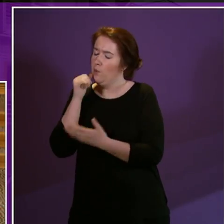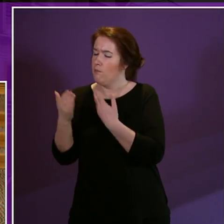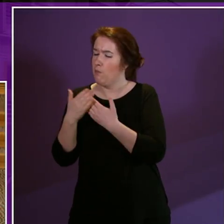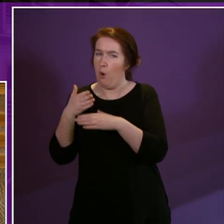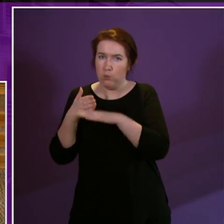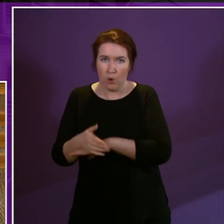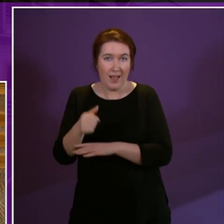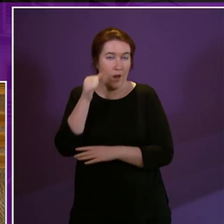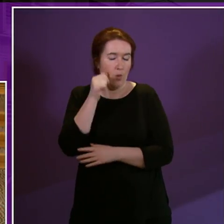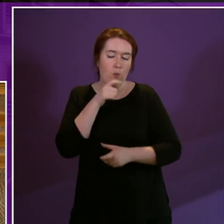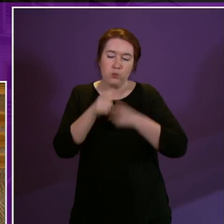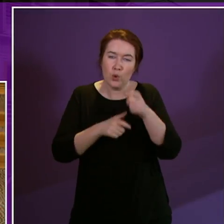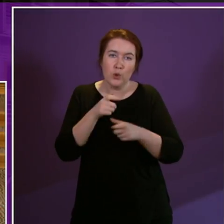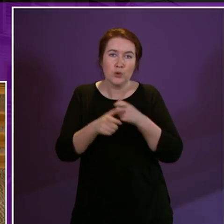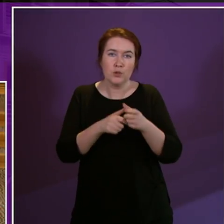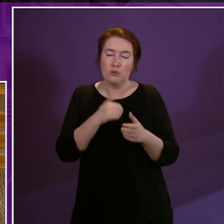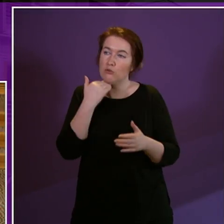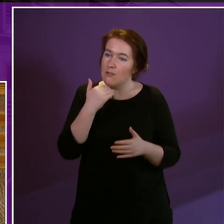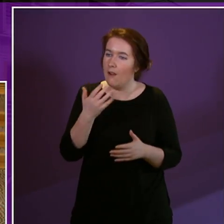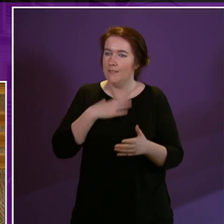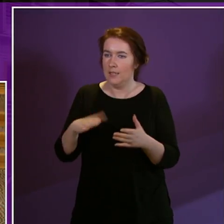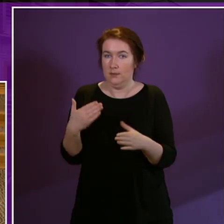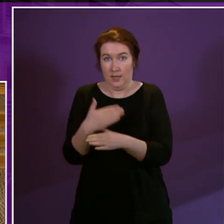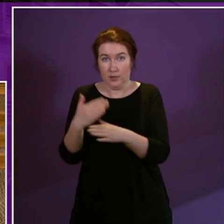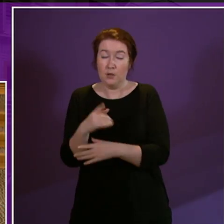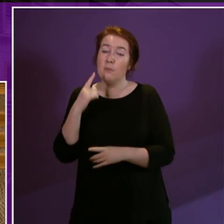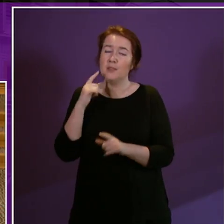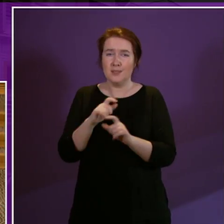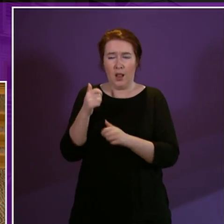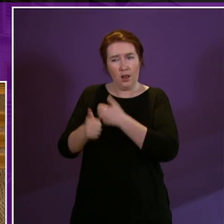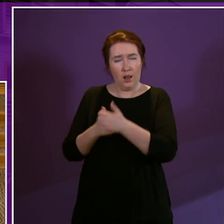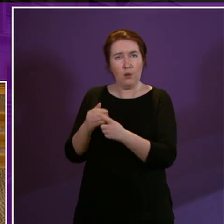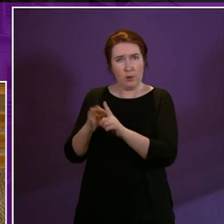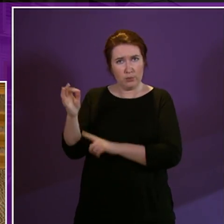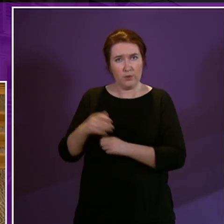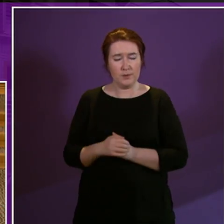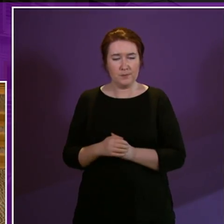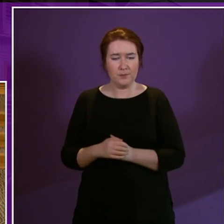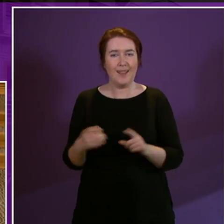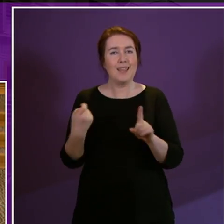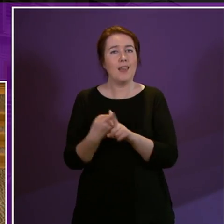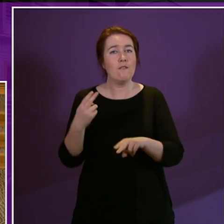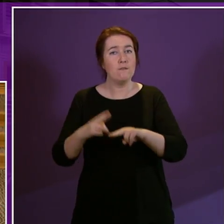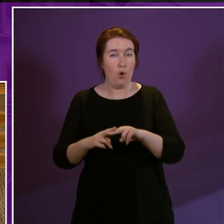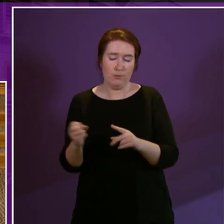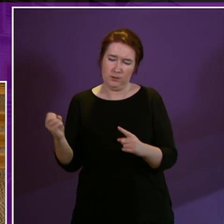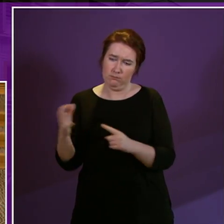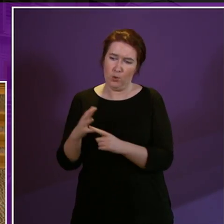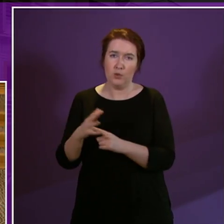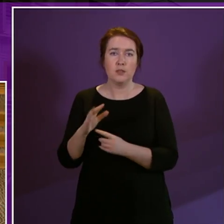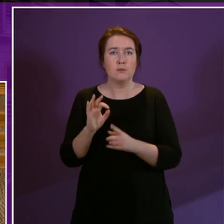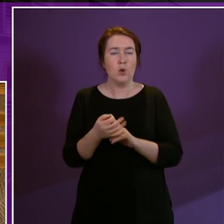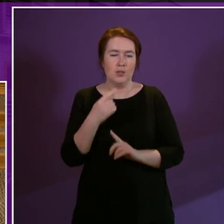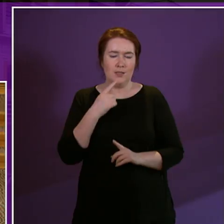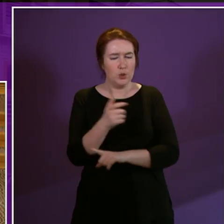fine words are not enough but I think we should recognise progress when it's made Kate Forbes made an important point about communities